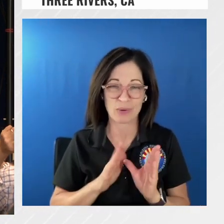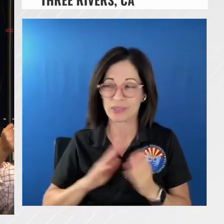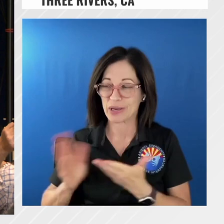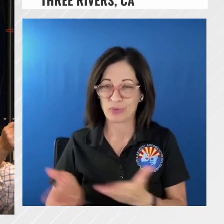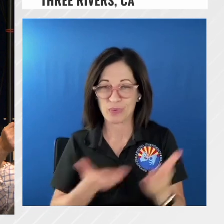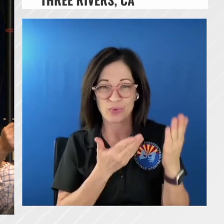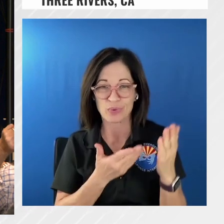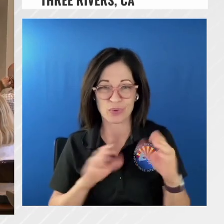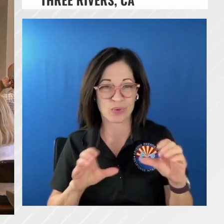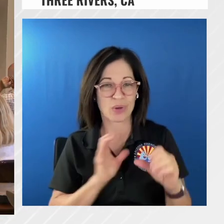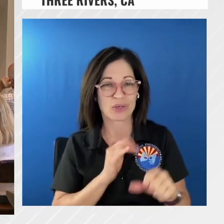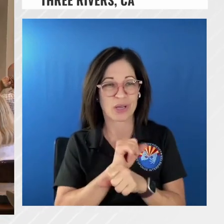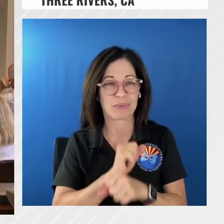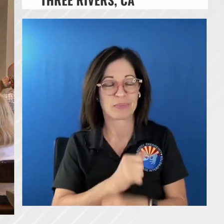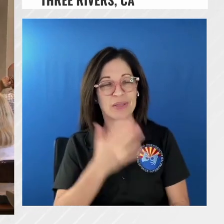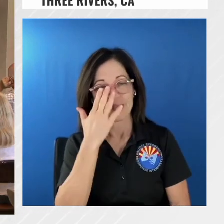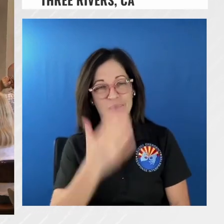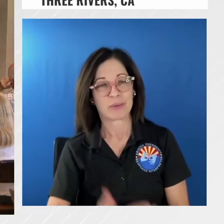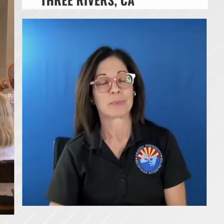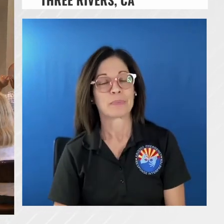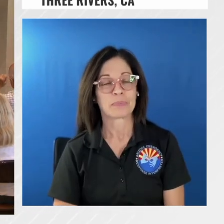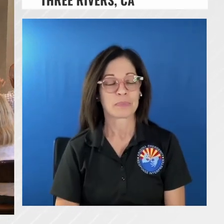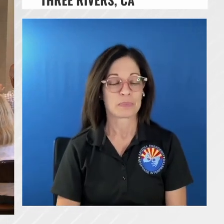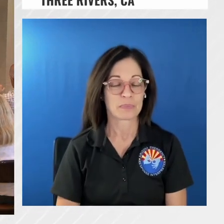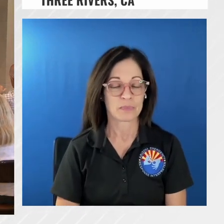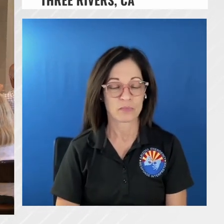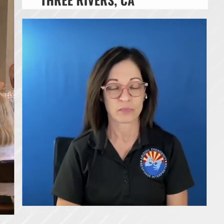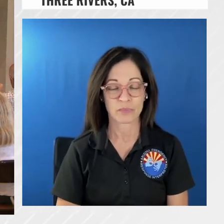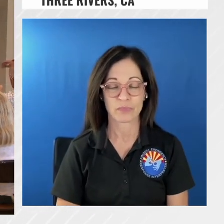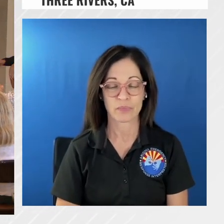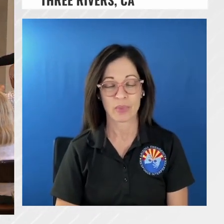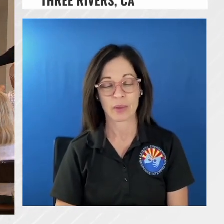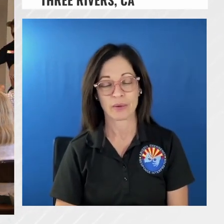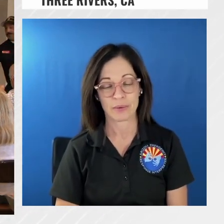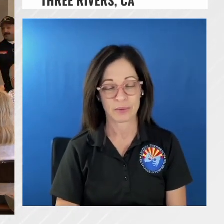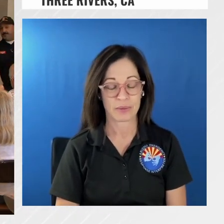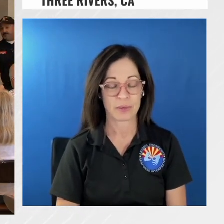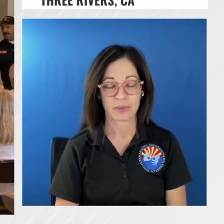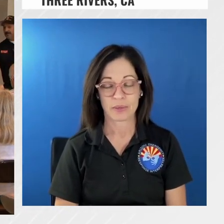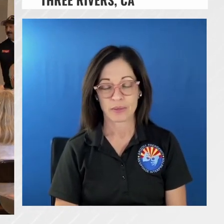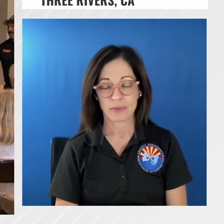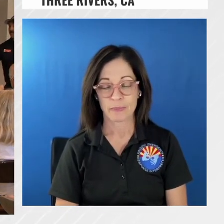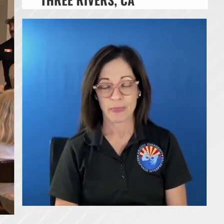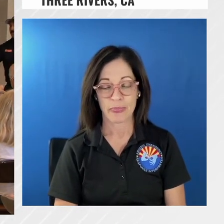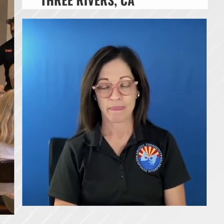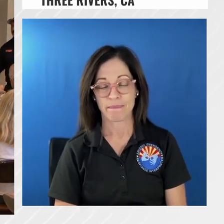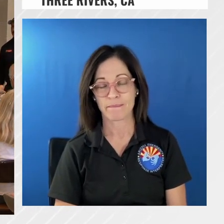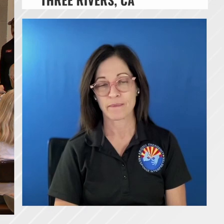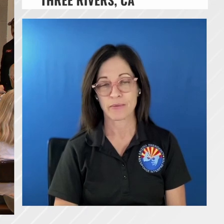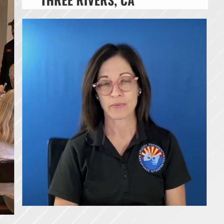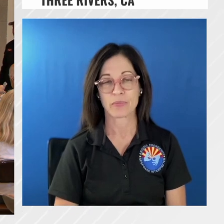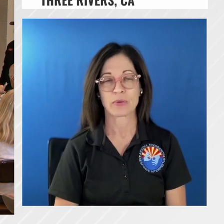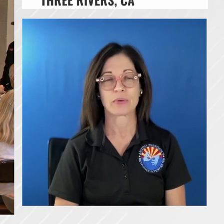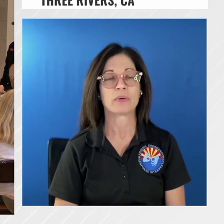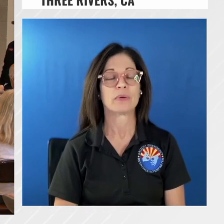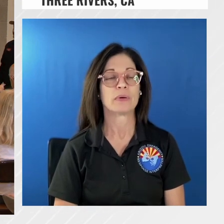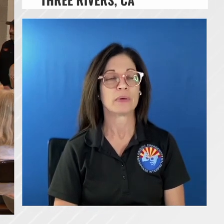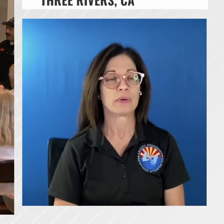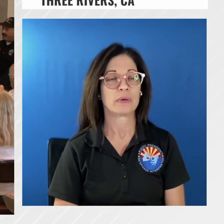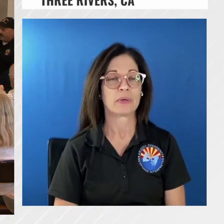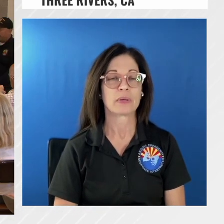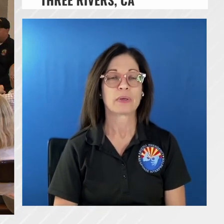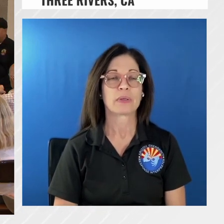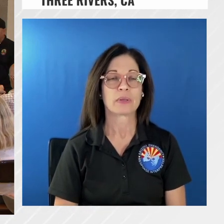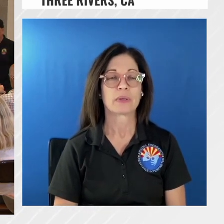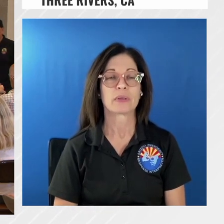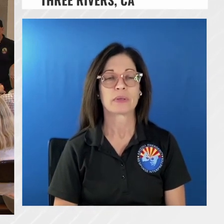so thank you we're going to keep it